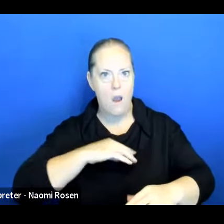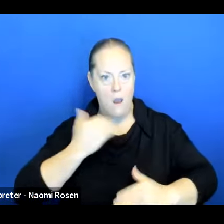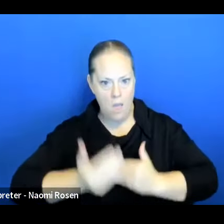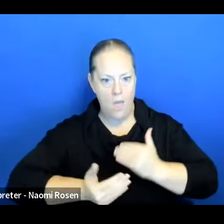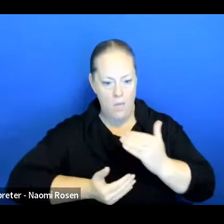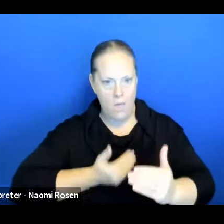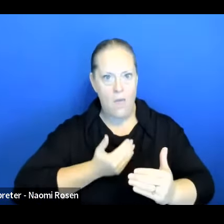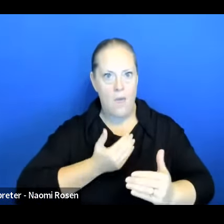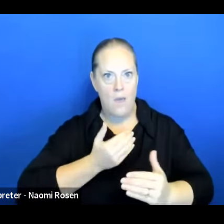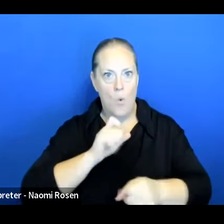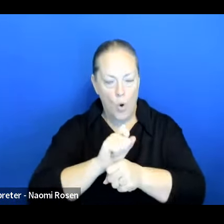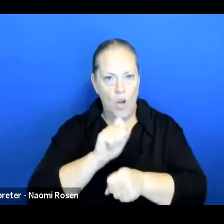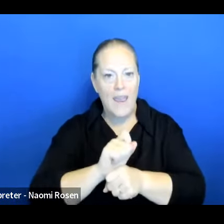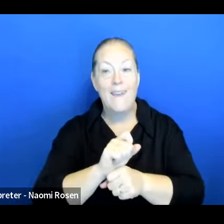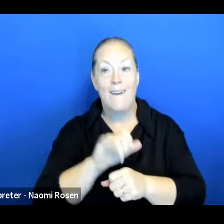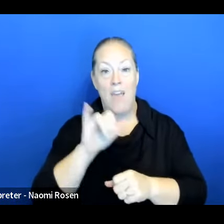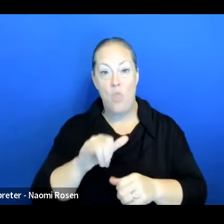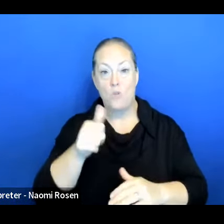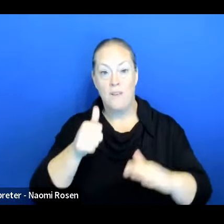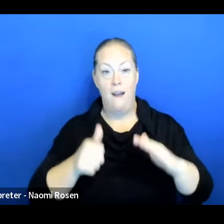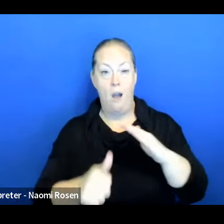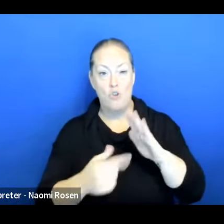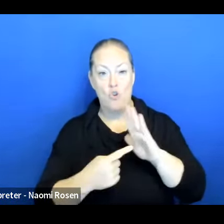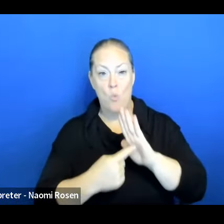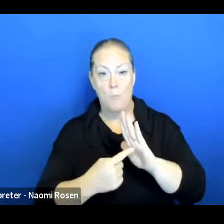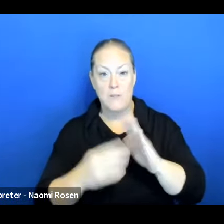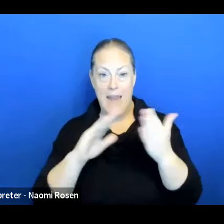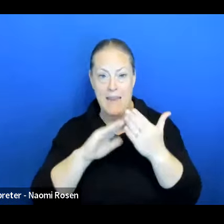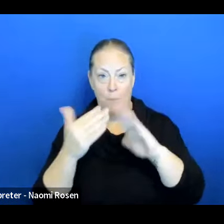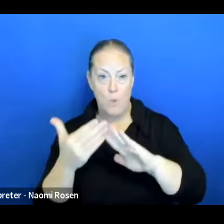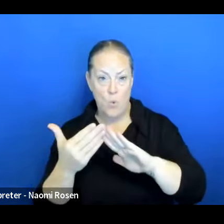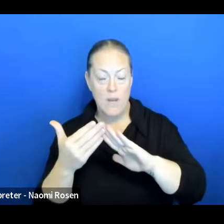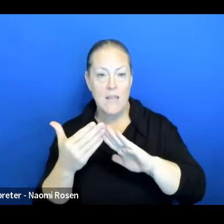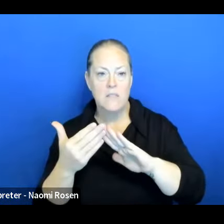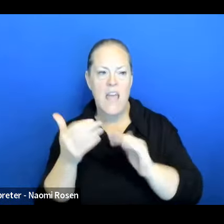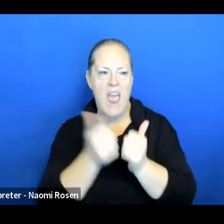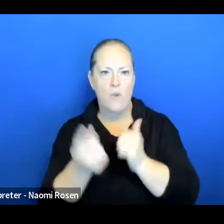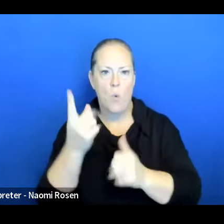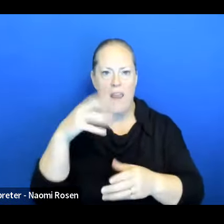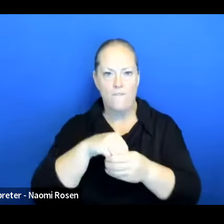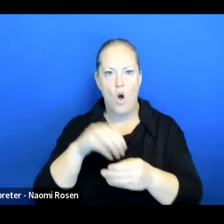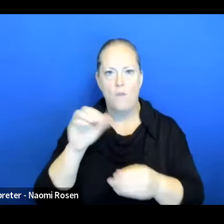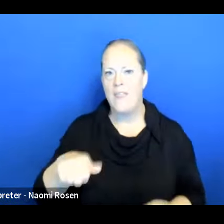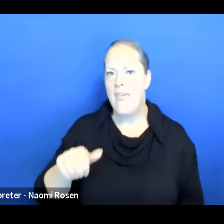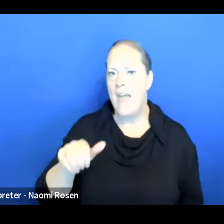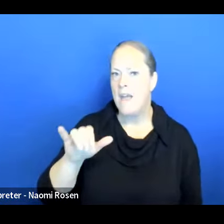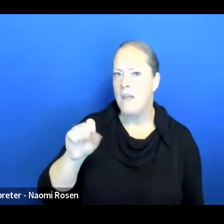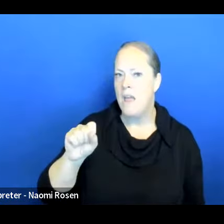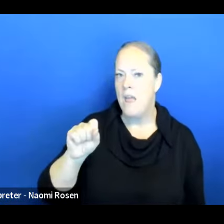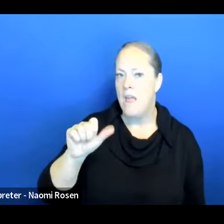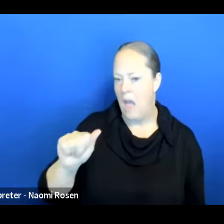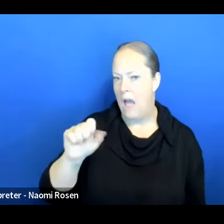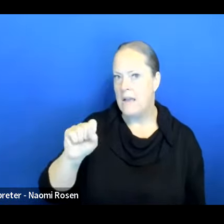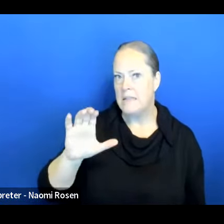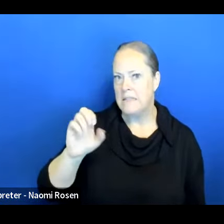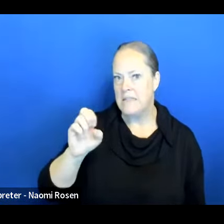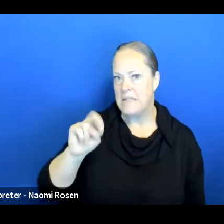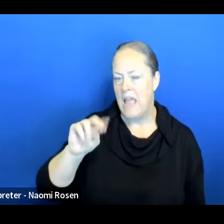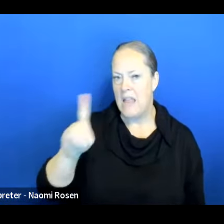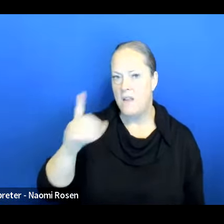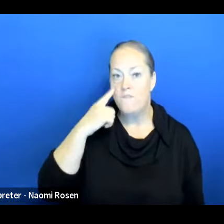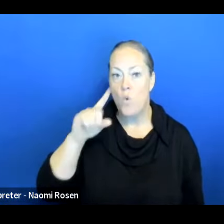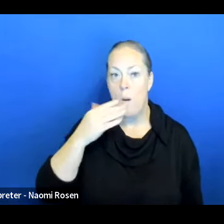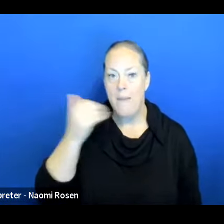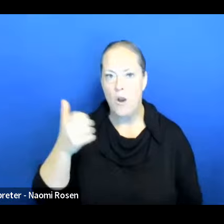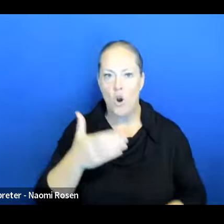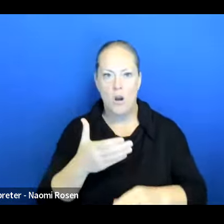the underrepresented communities and everyone in involved in Ascend for Better Health. Thank you, Mr. Harper.